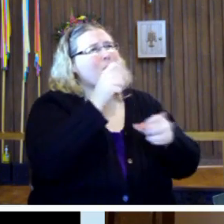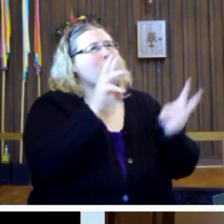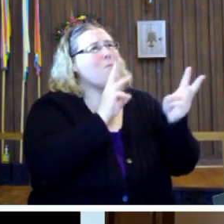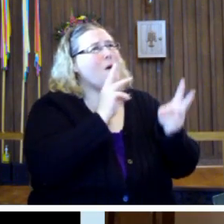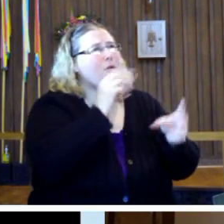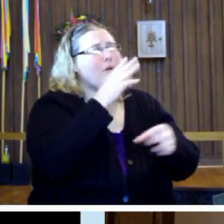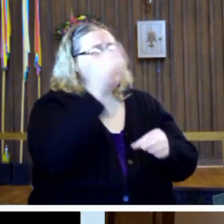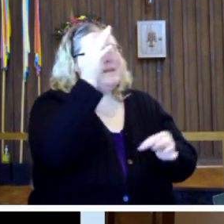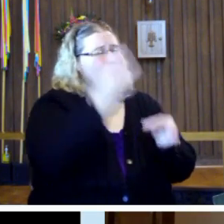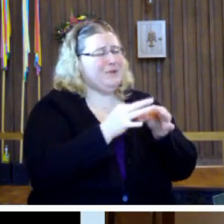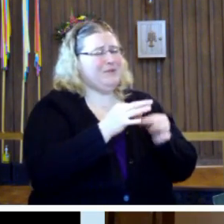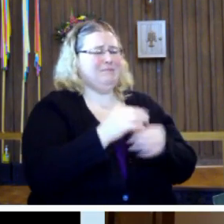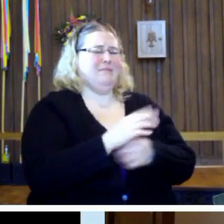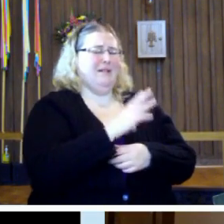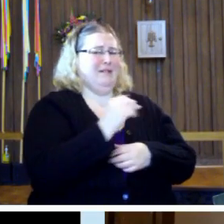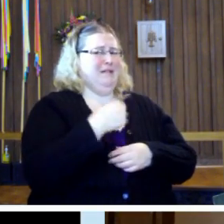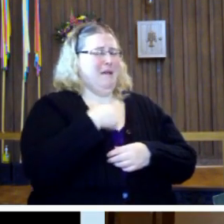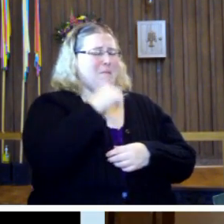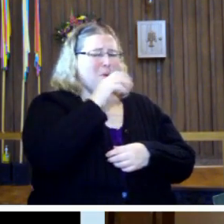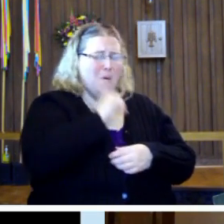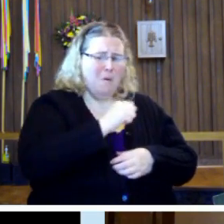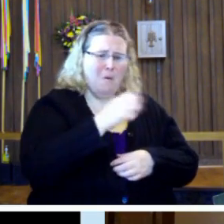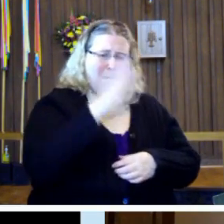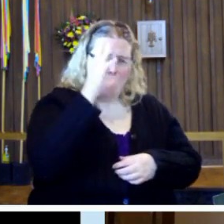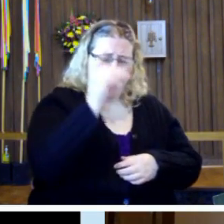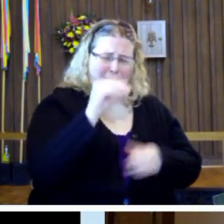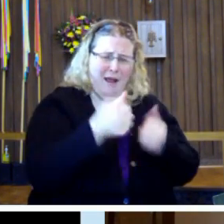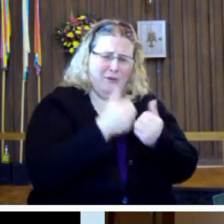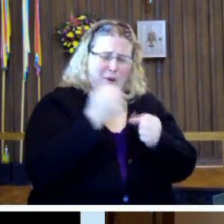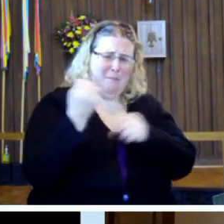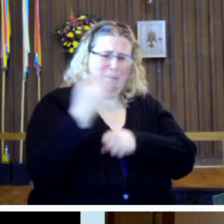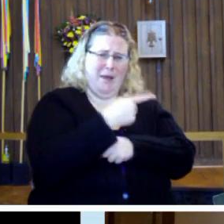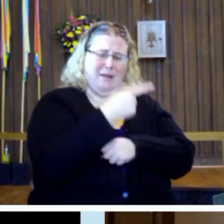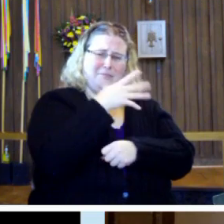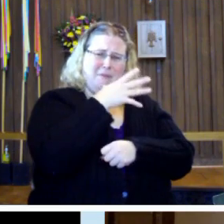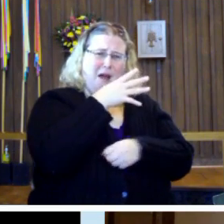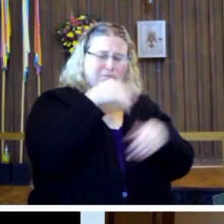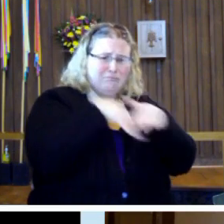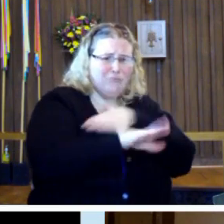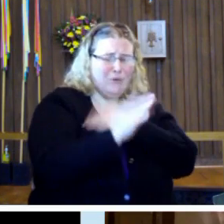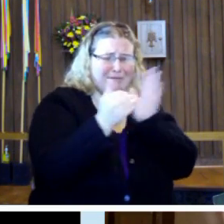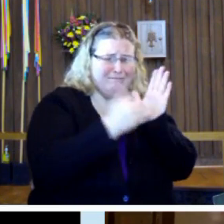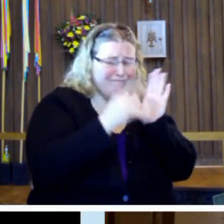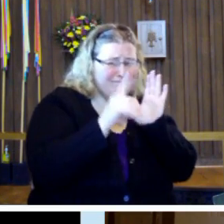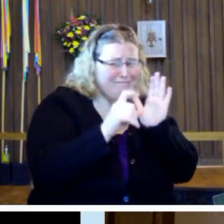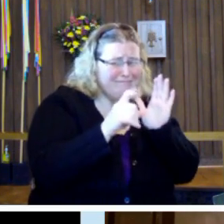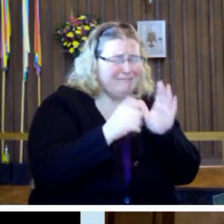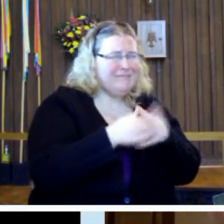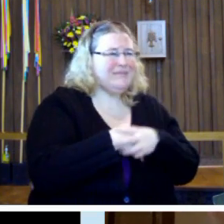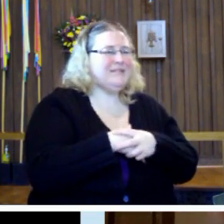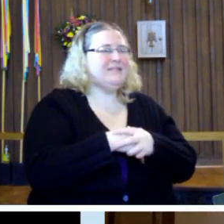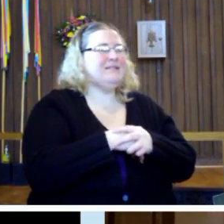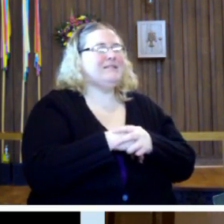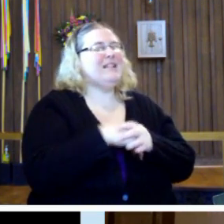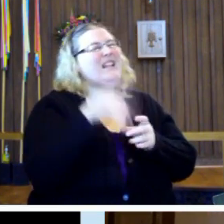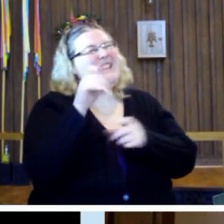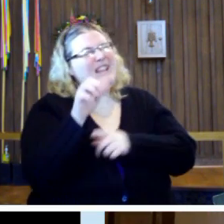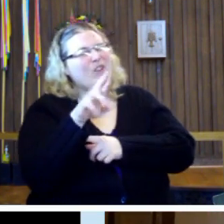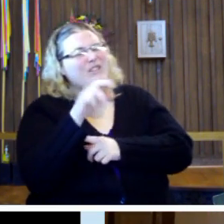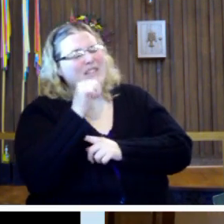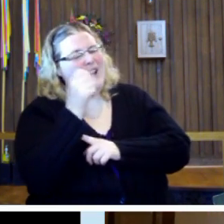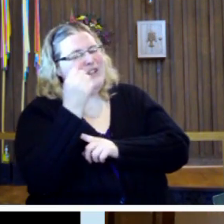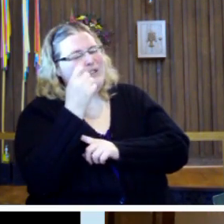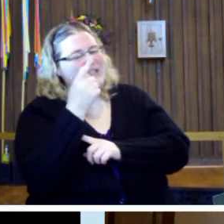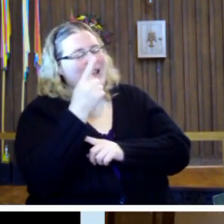spirit. And he's like, well, I'm an old man, how do I get back into my mother and get born again? He's kind of a literal guy, not